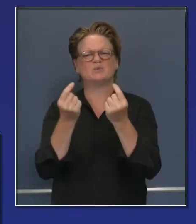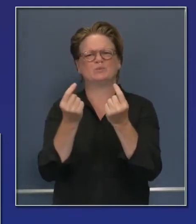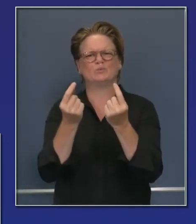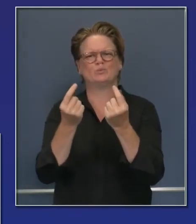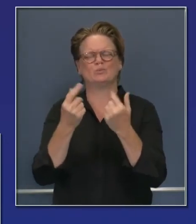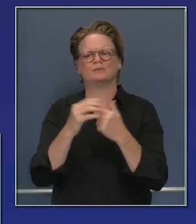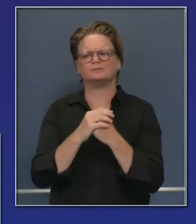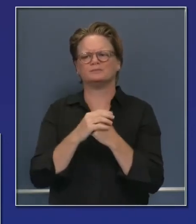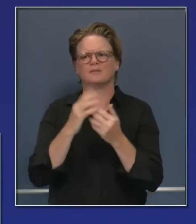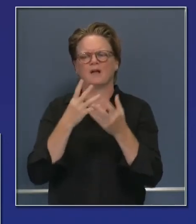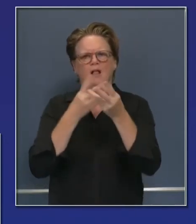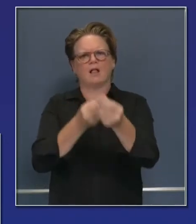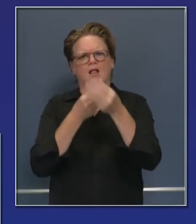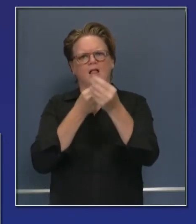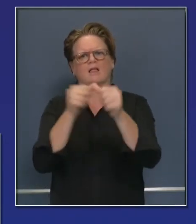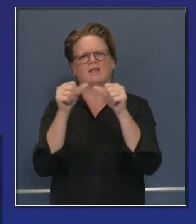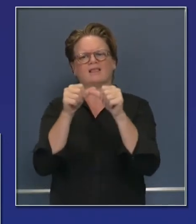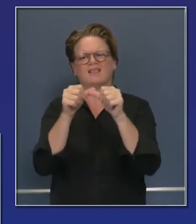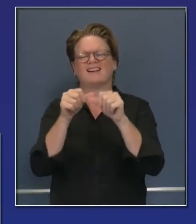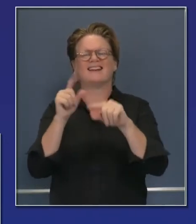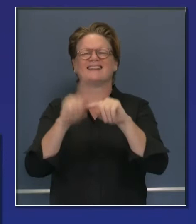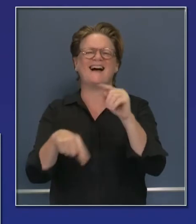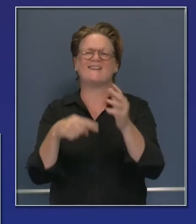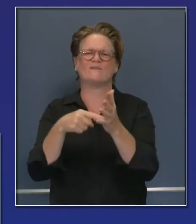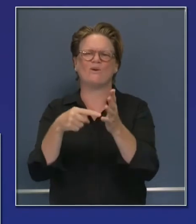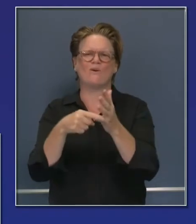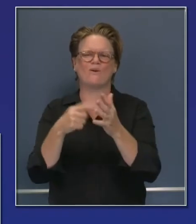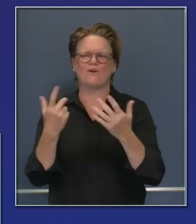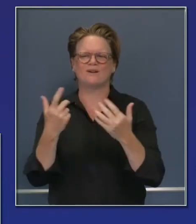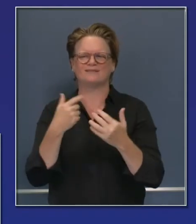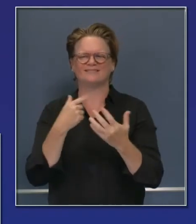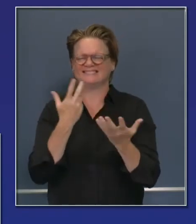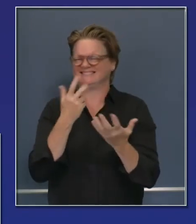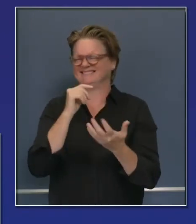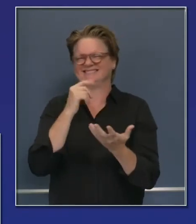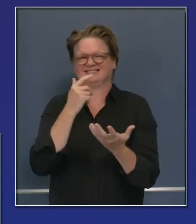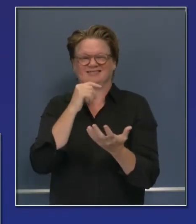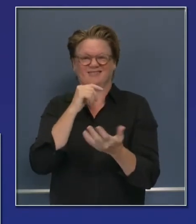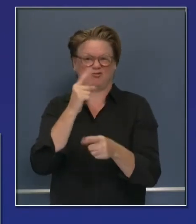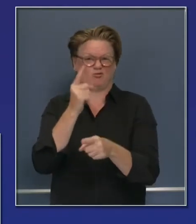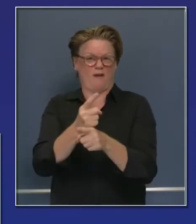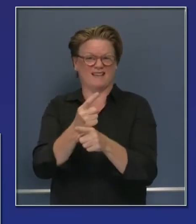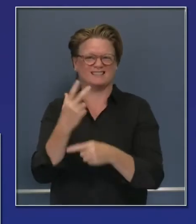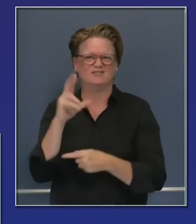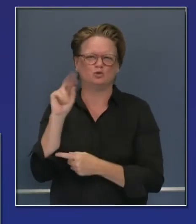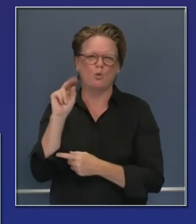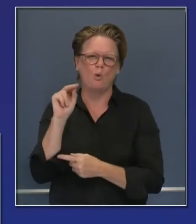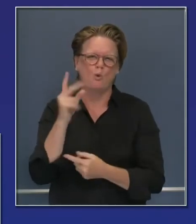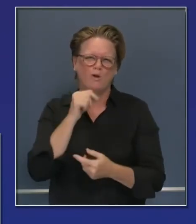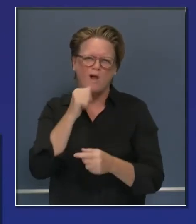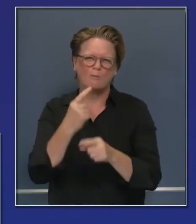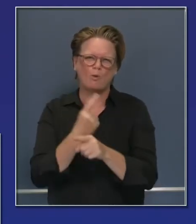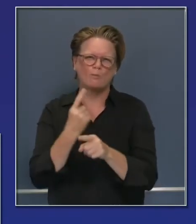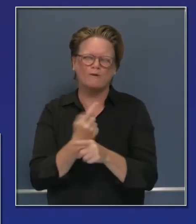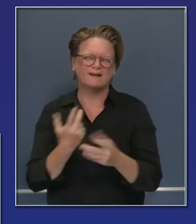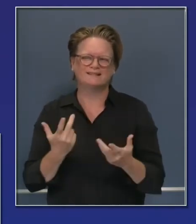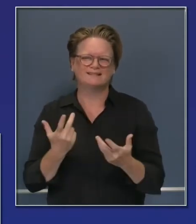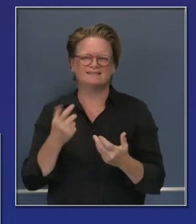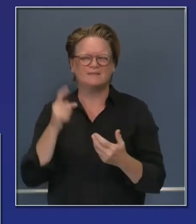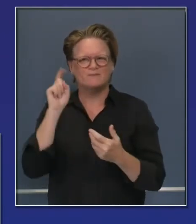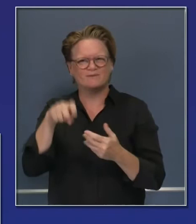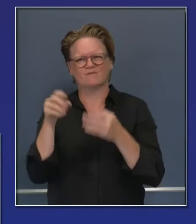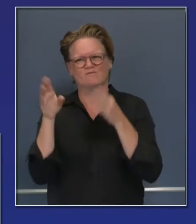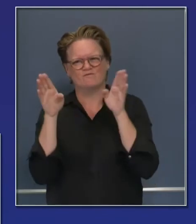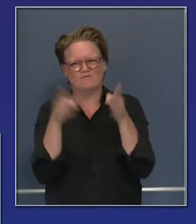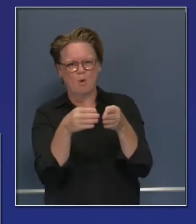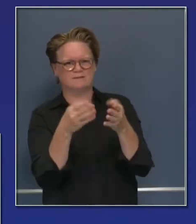manufacturing, the supply chain to get these immunizations out at the scale that creates the kind of immunity that